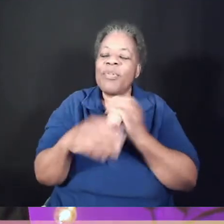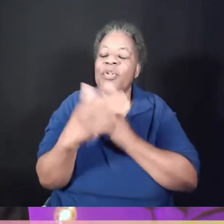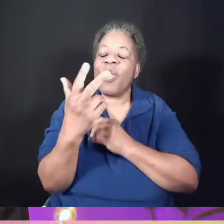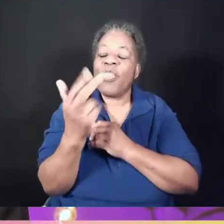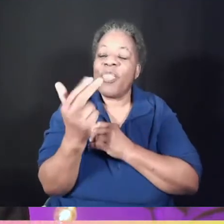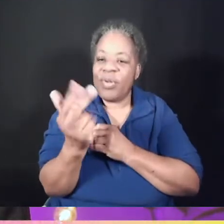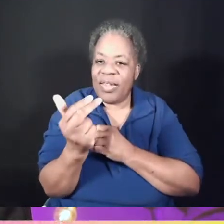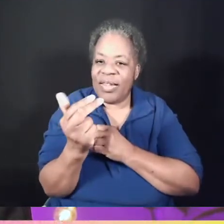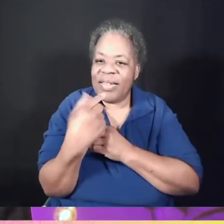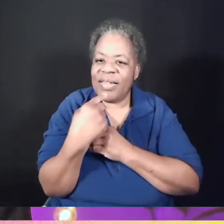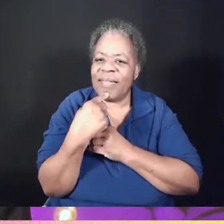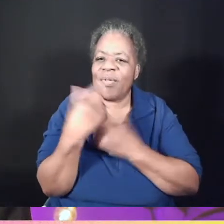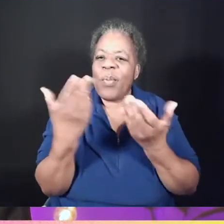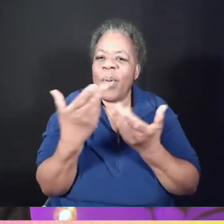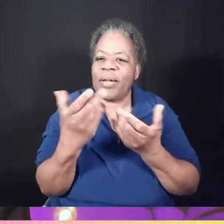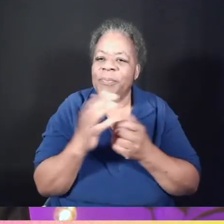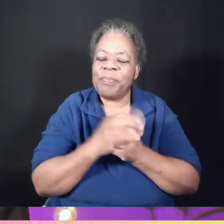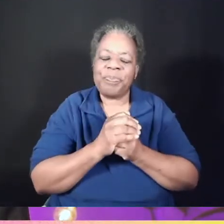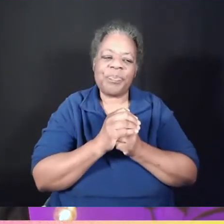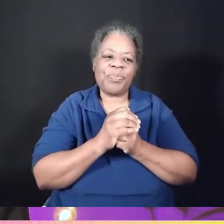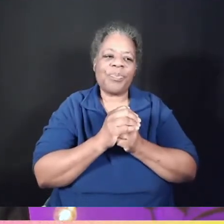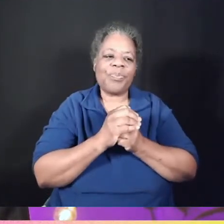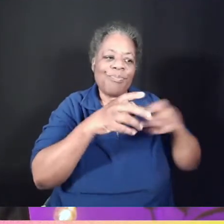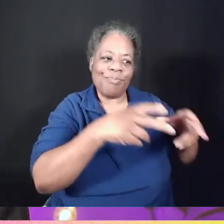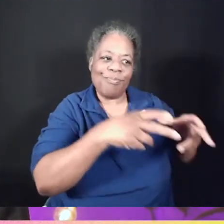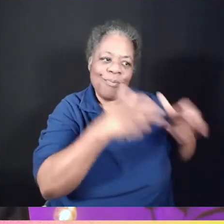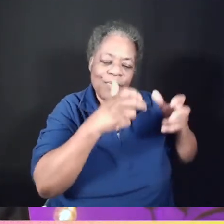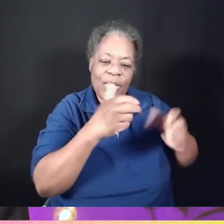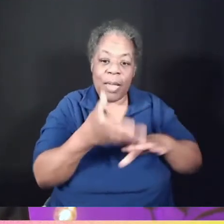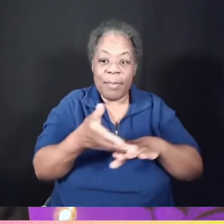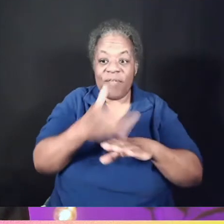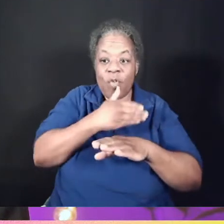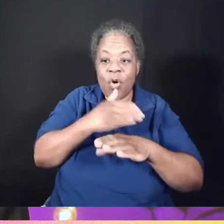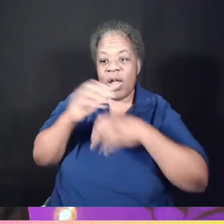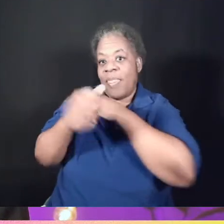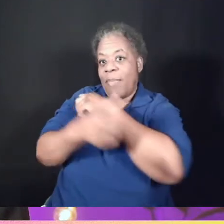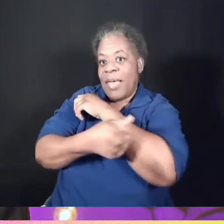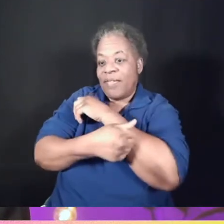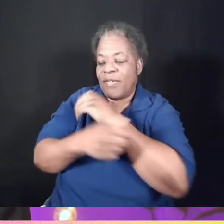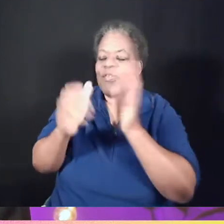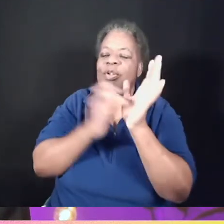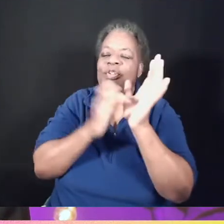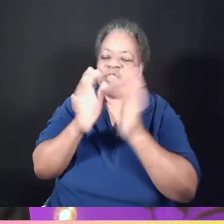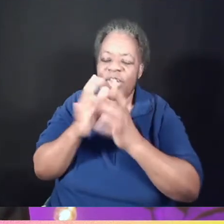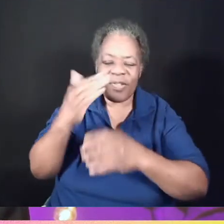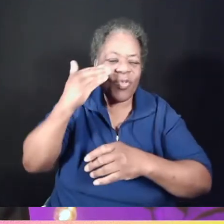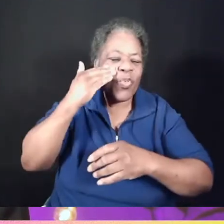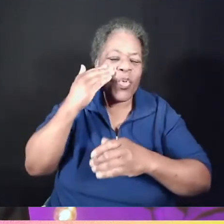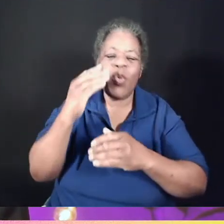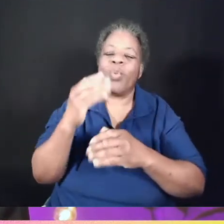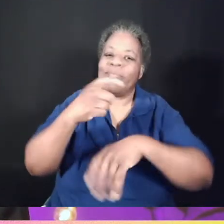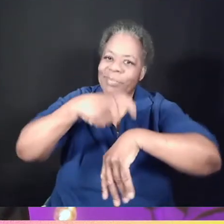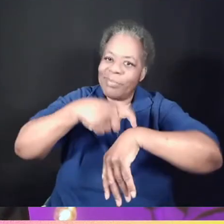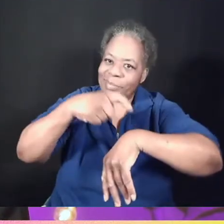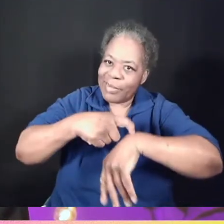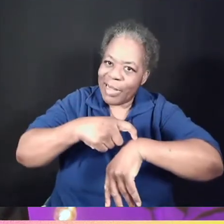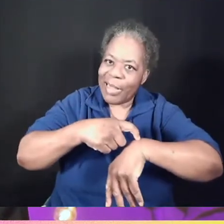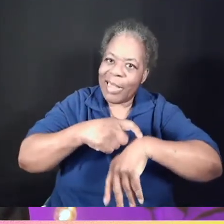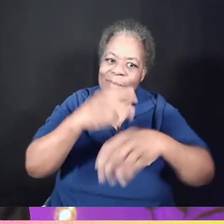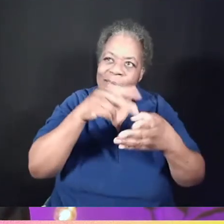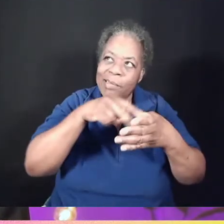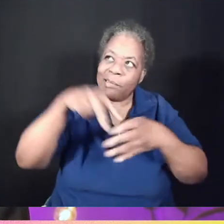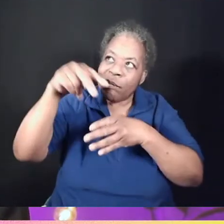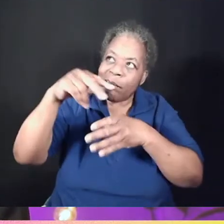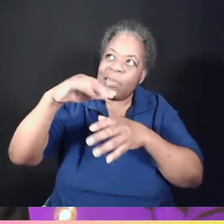says this. It was just before the Passover festival. Jesus knew that the hour had come for him to leave the world and go to the Father.